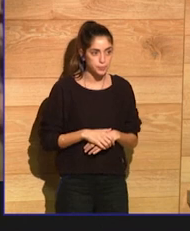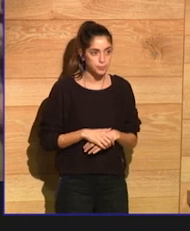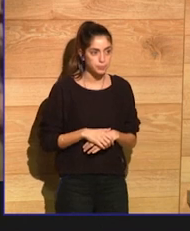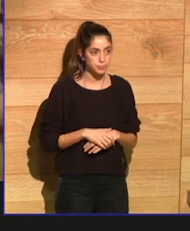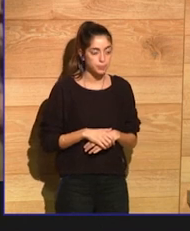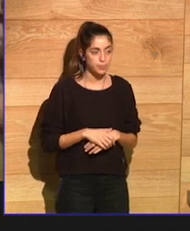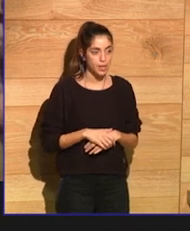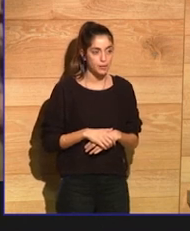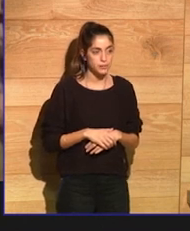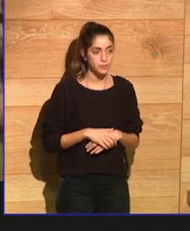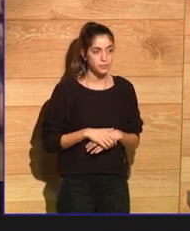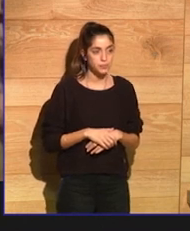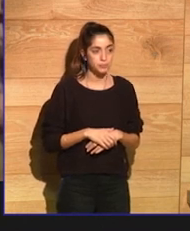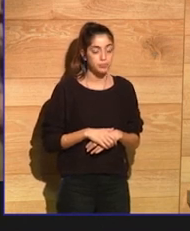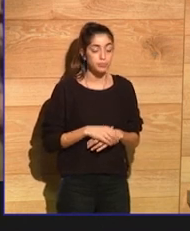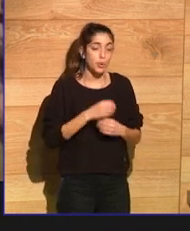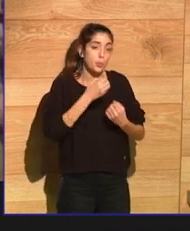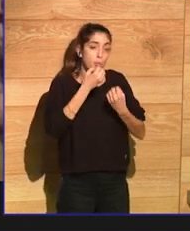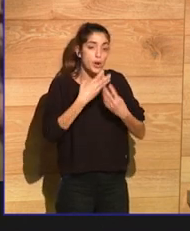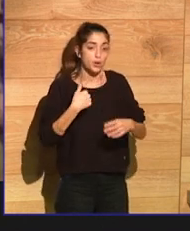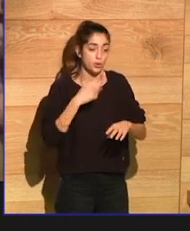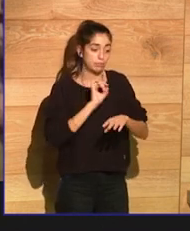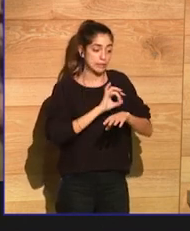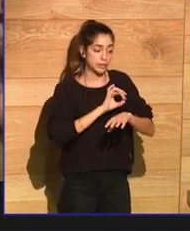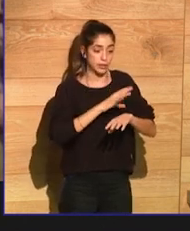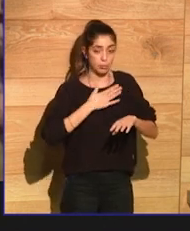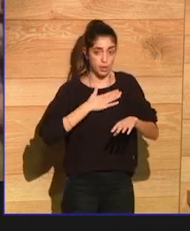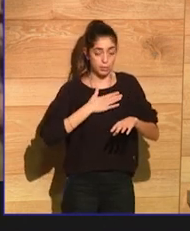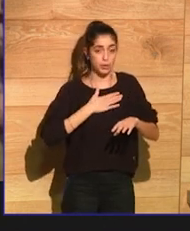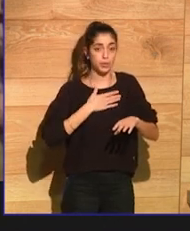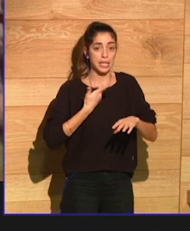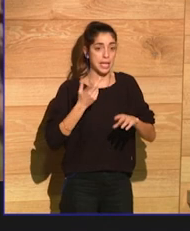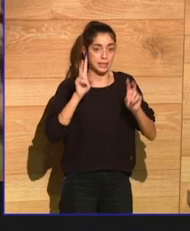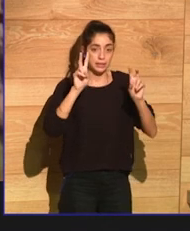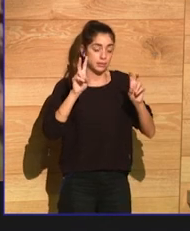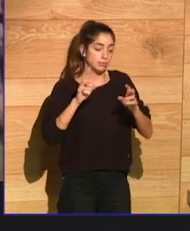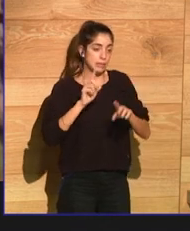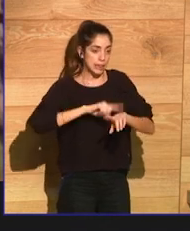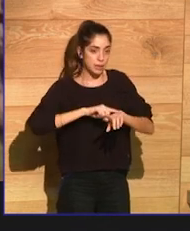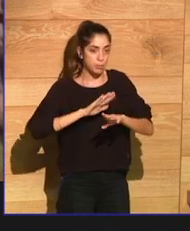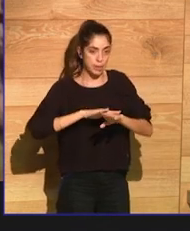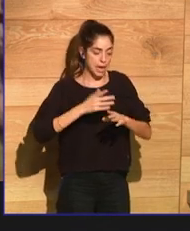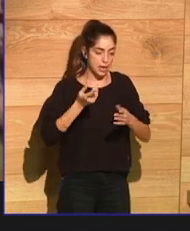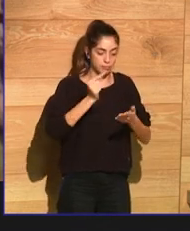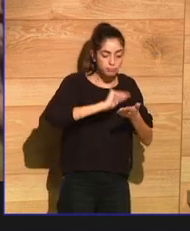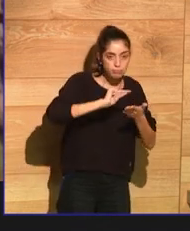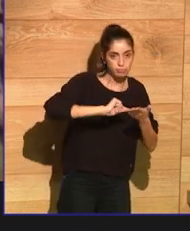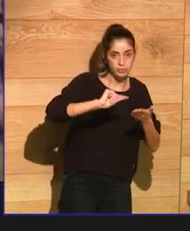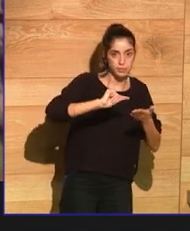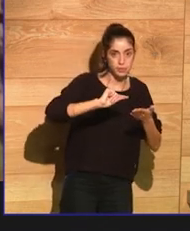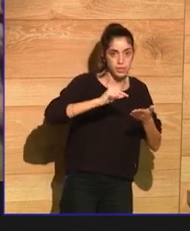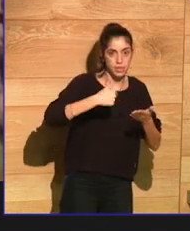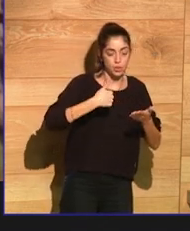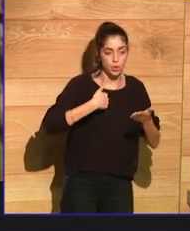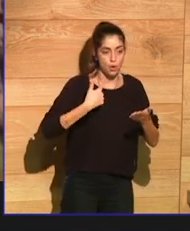My spare time is still my writing time. I still think of my writing as my kind of spare time hobby